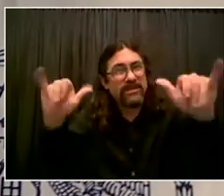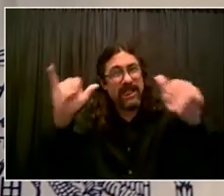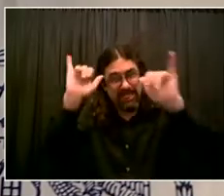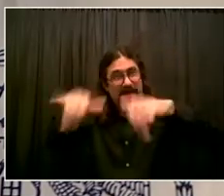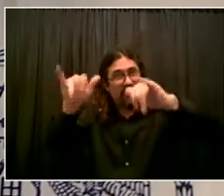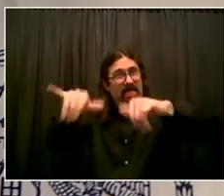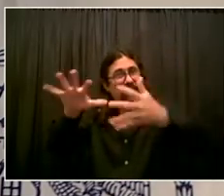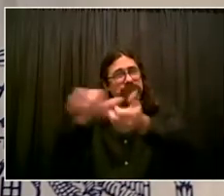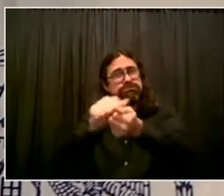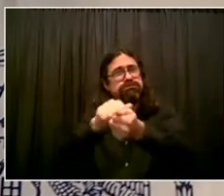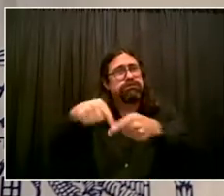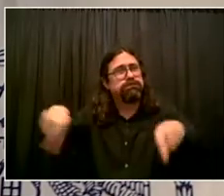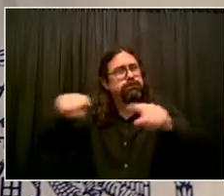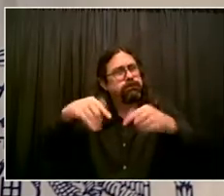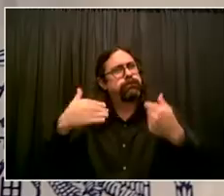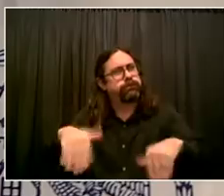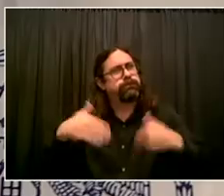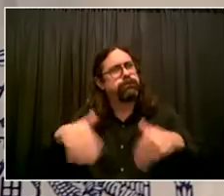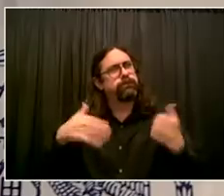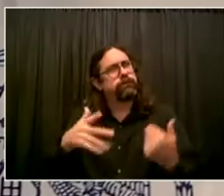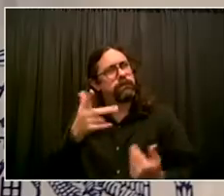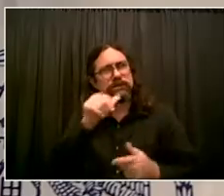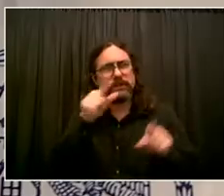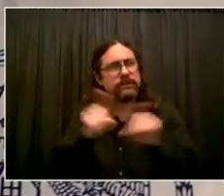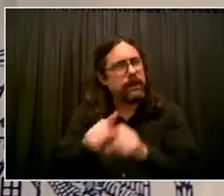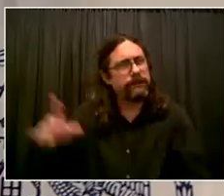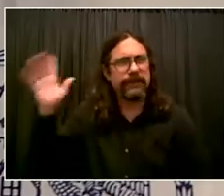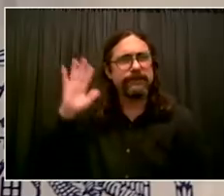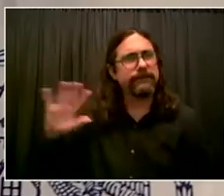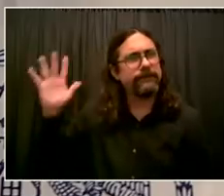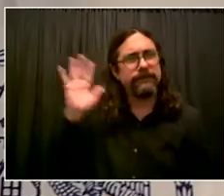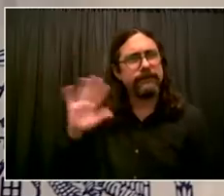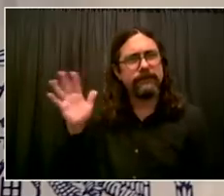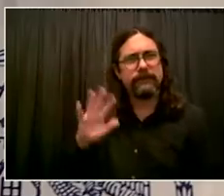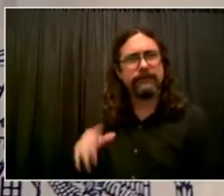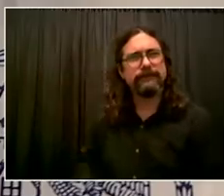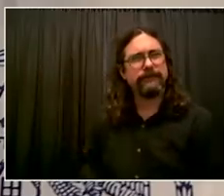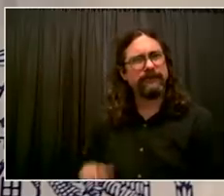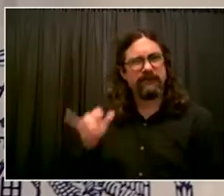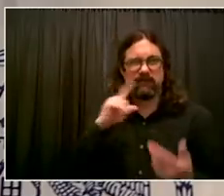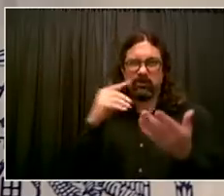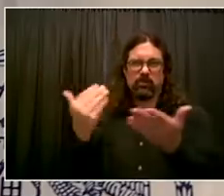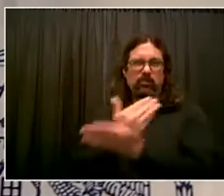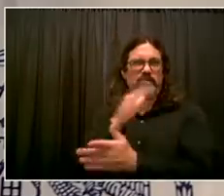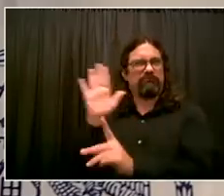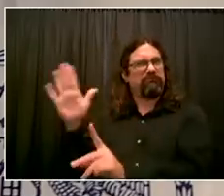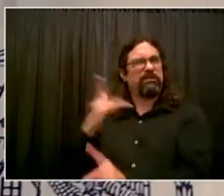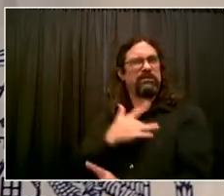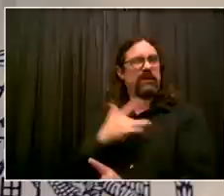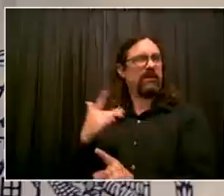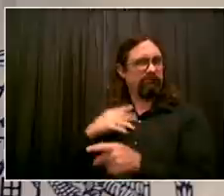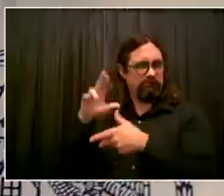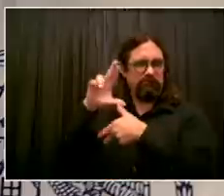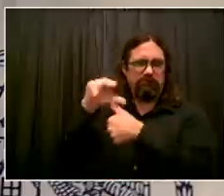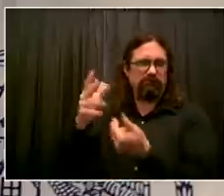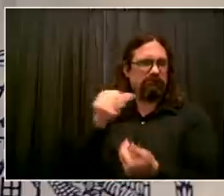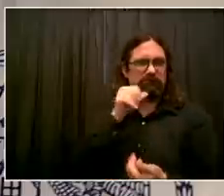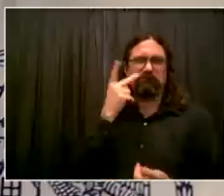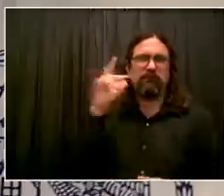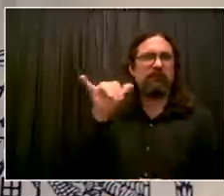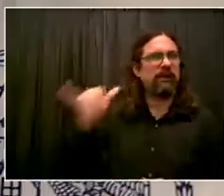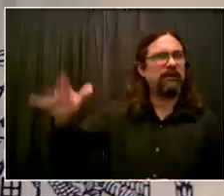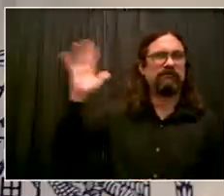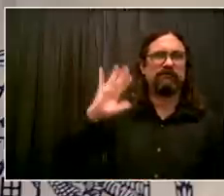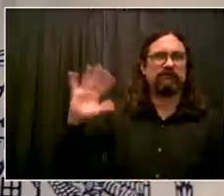that guides us in how to deal with this new reality. Here it is today, and it's up online now. It's called The New